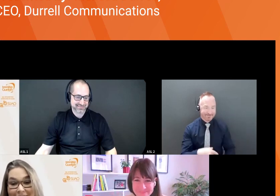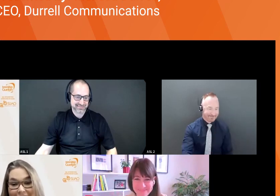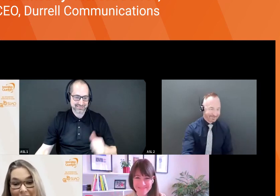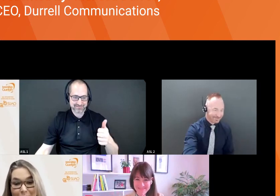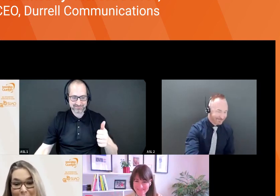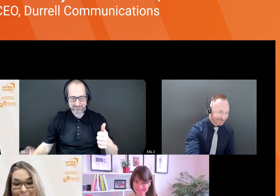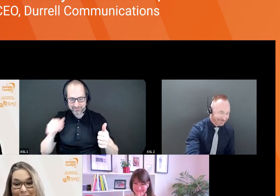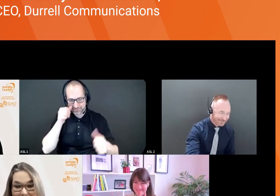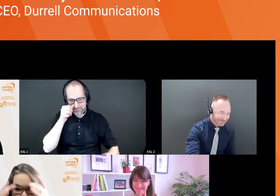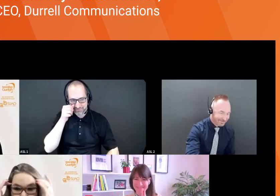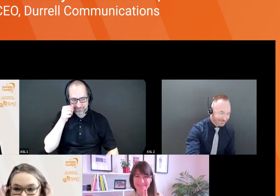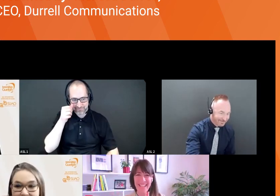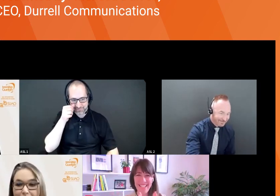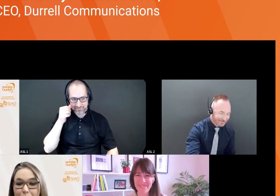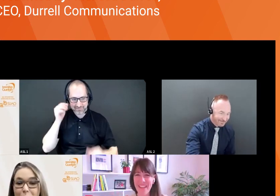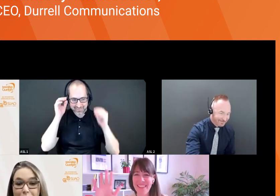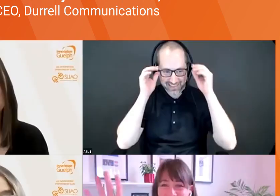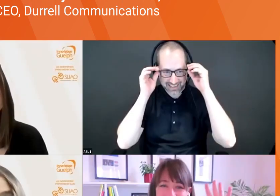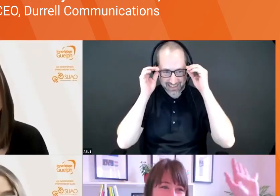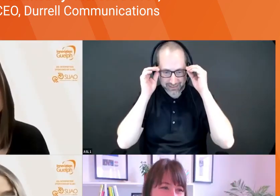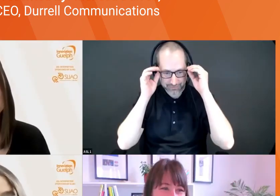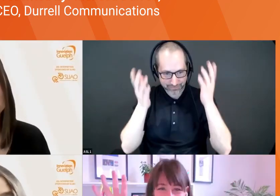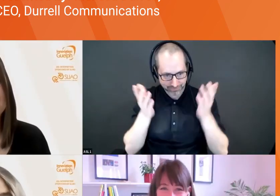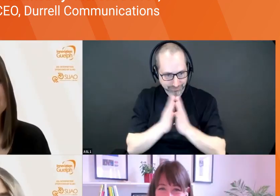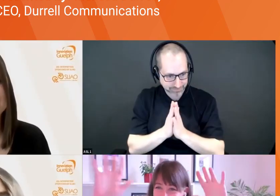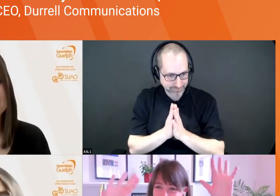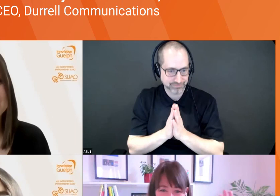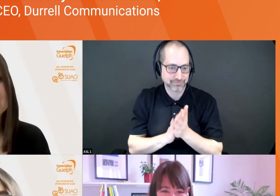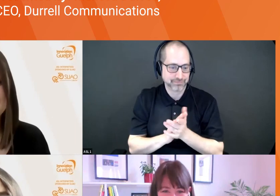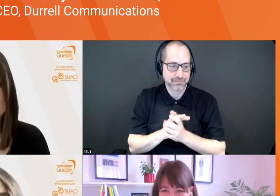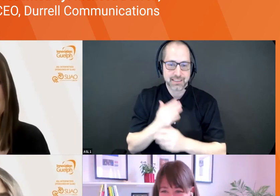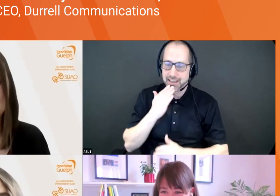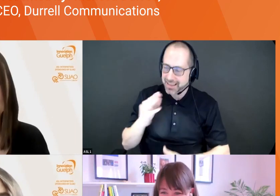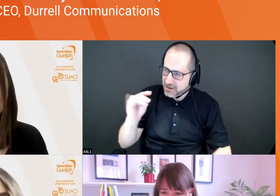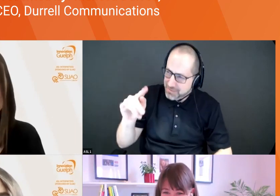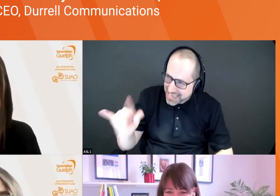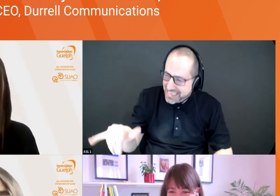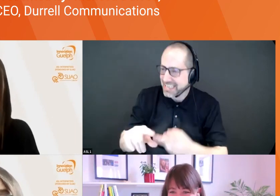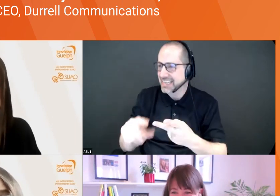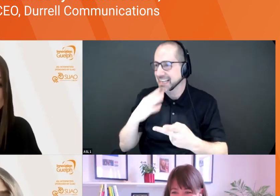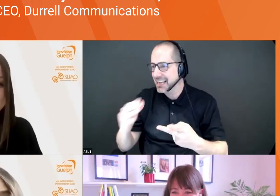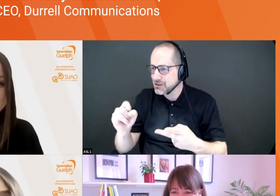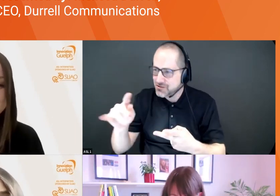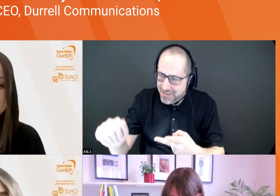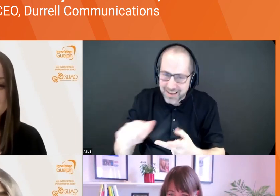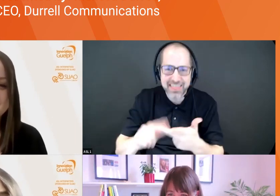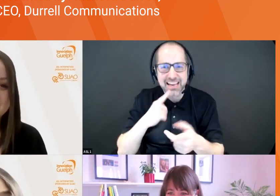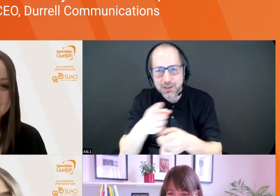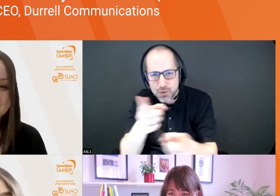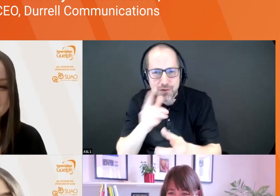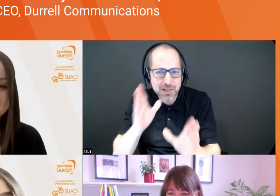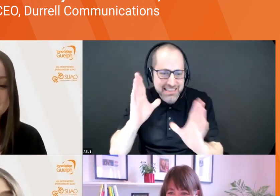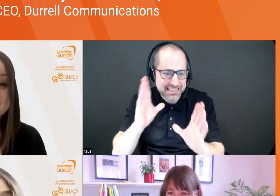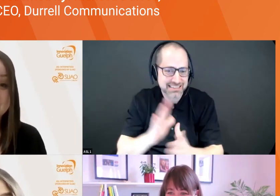Great. Yeah, absolutely. Thank you. And thank you Mickey. And thank you, Shauna. And thank you everybody for listening. Awesome. And we ended up right up.